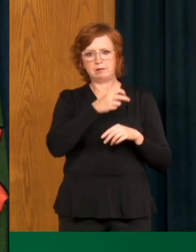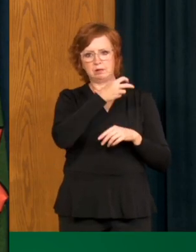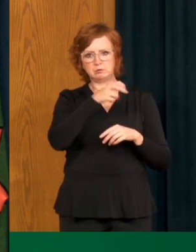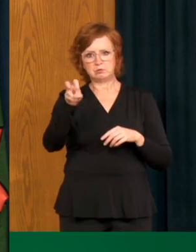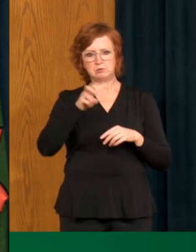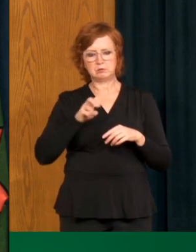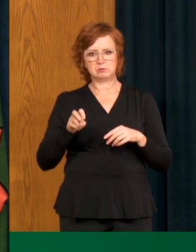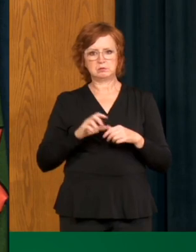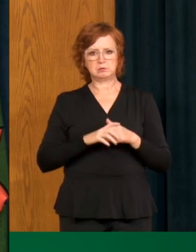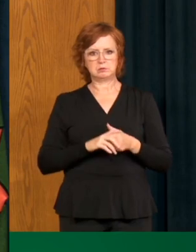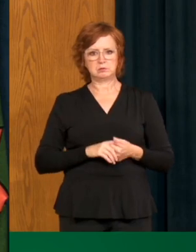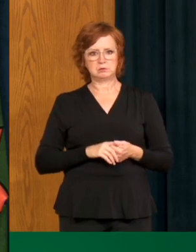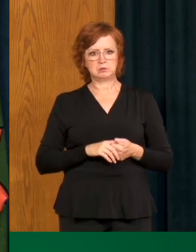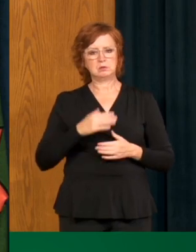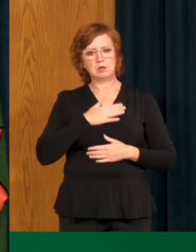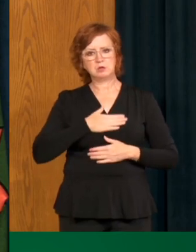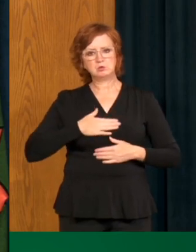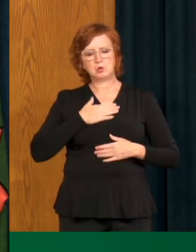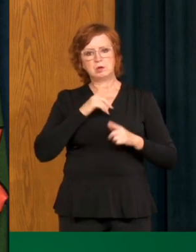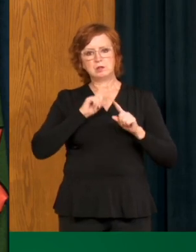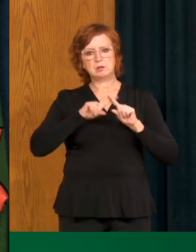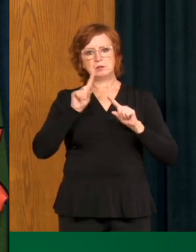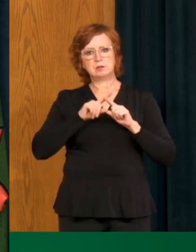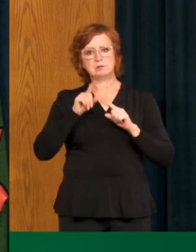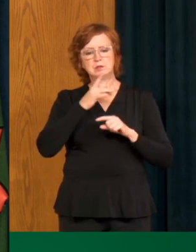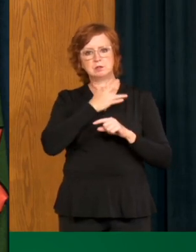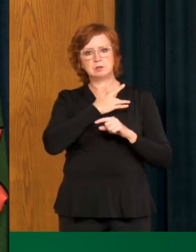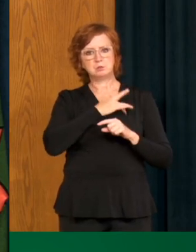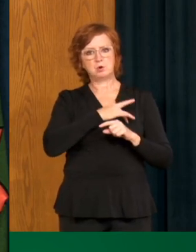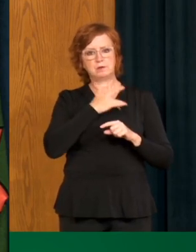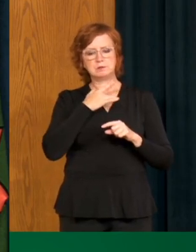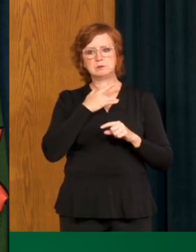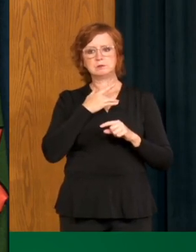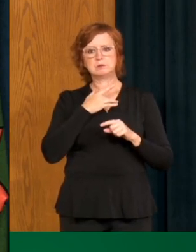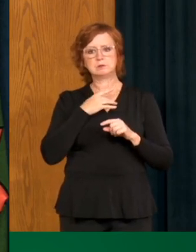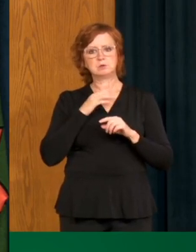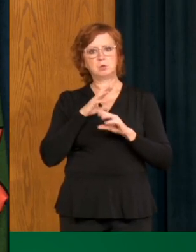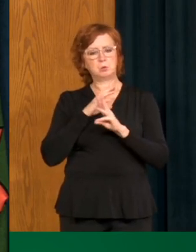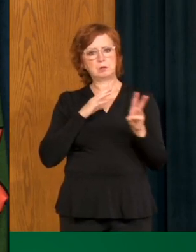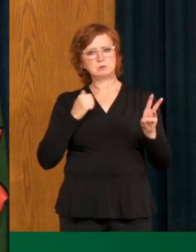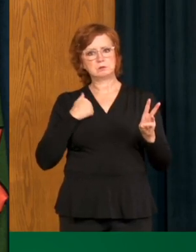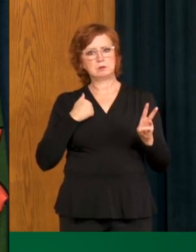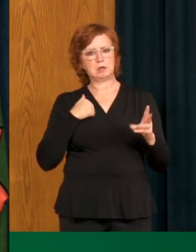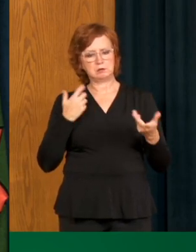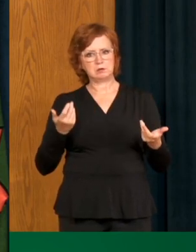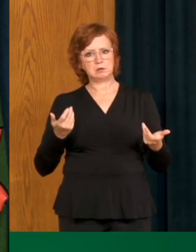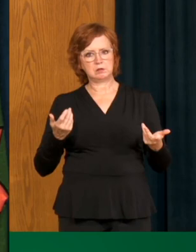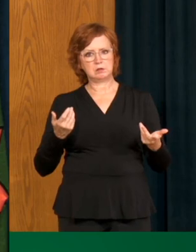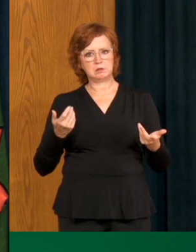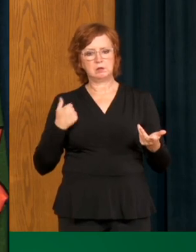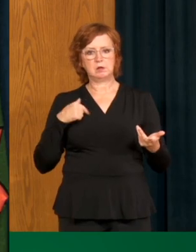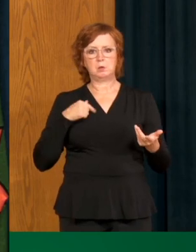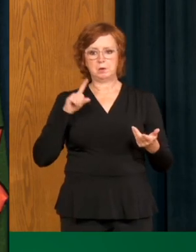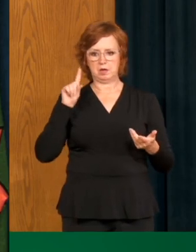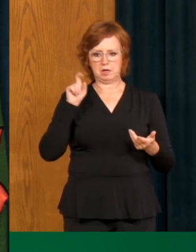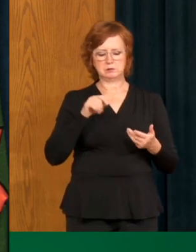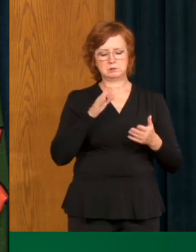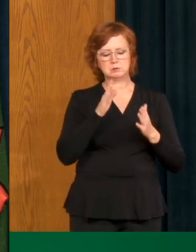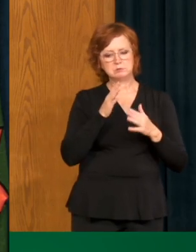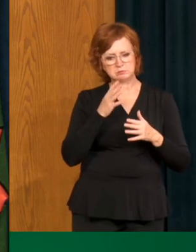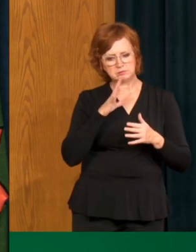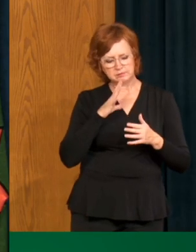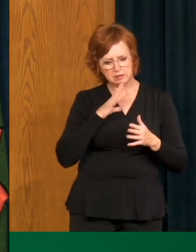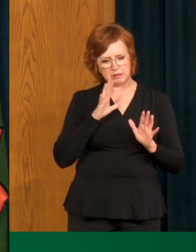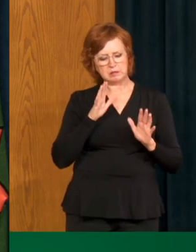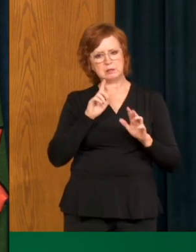what are not only their province has to offer, but what, uh, you know, Western Canada has to offer. So we, uh, you know, we ask people to be careful. Um, we ask